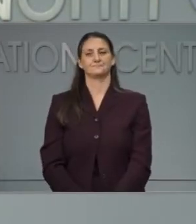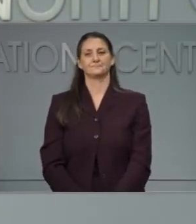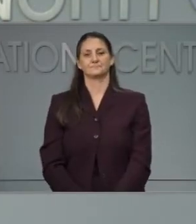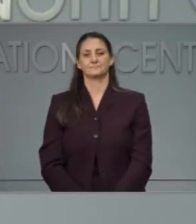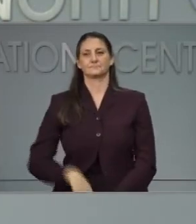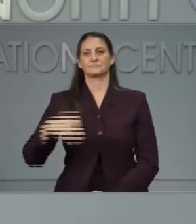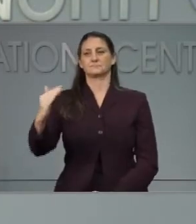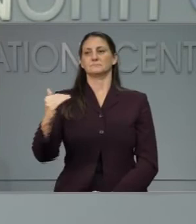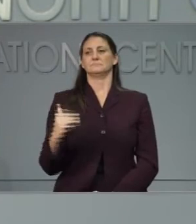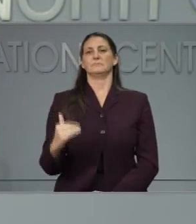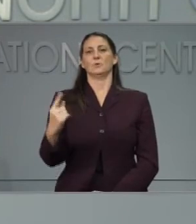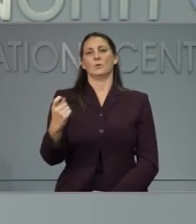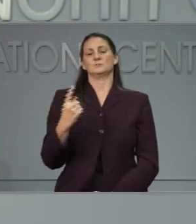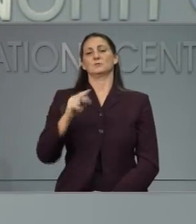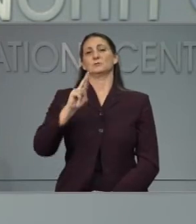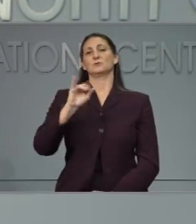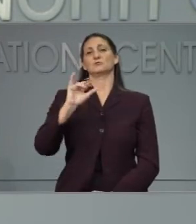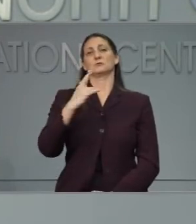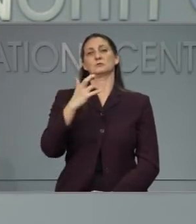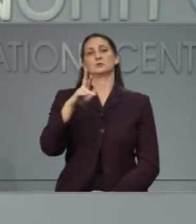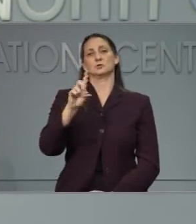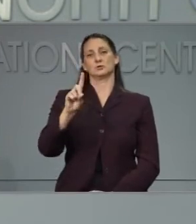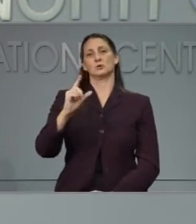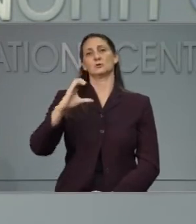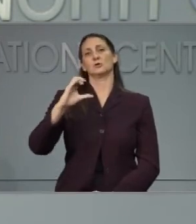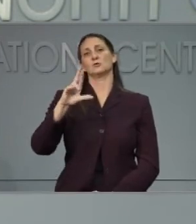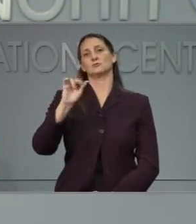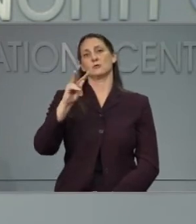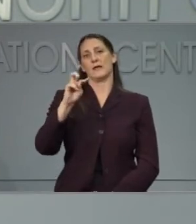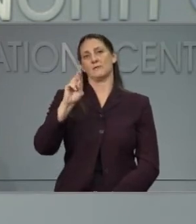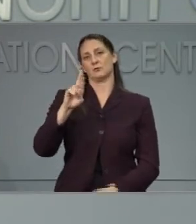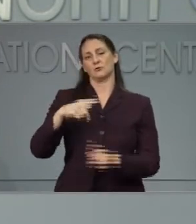Our next question is from Richard Craver with the Winston-Salem Journal.